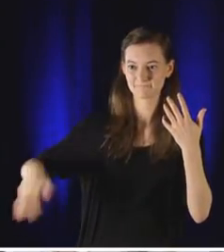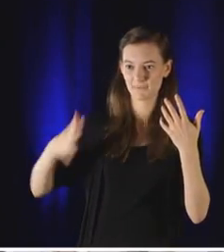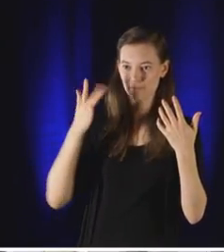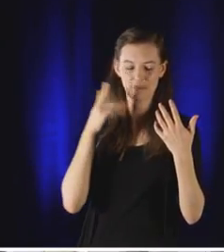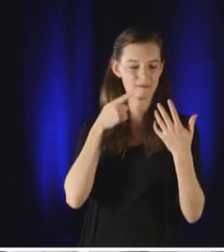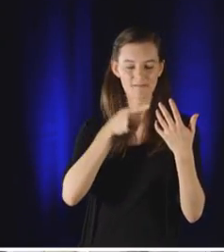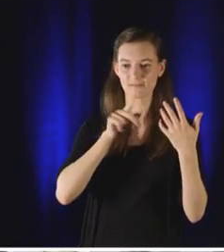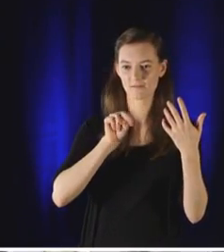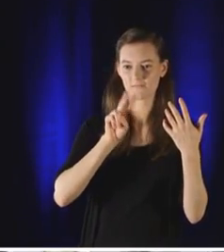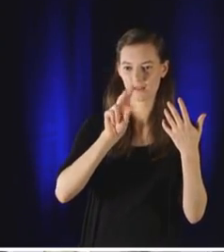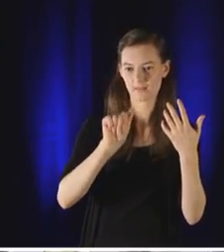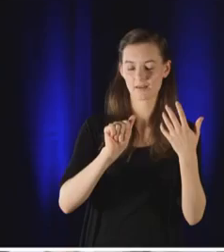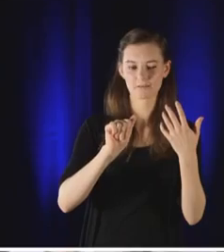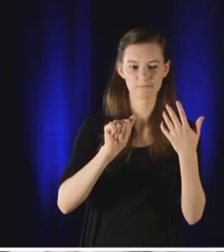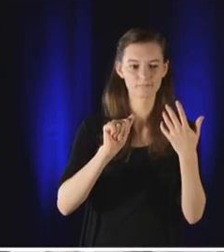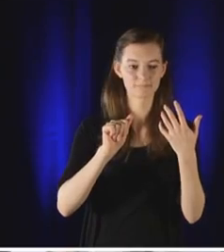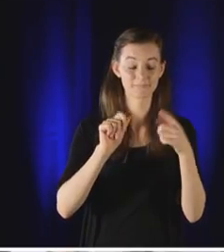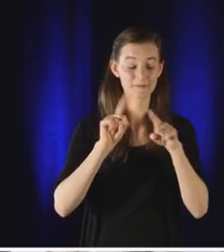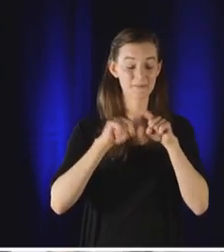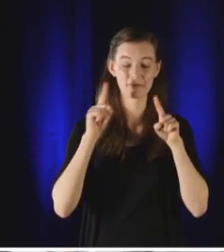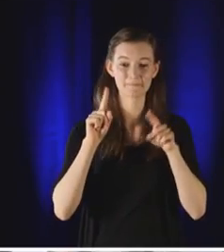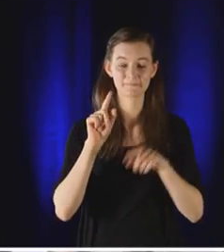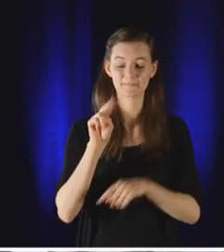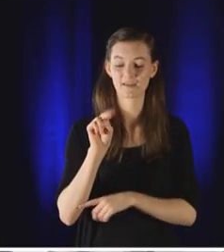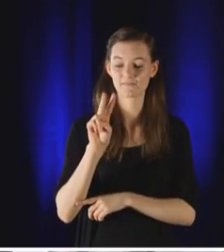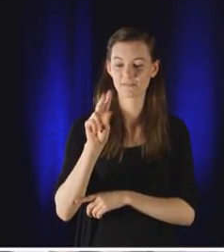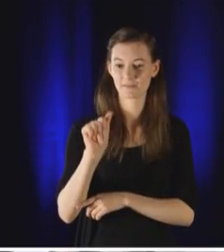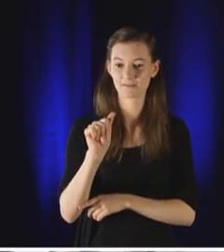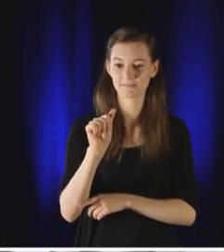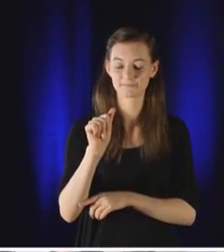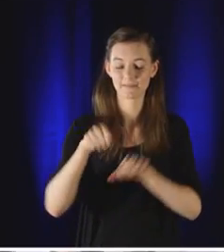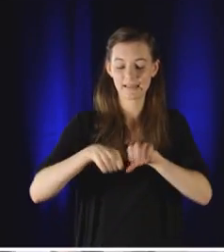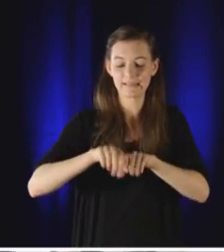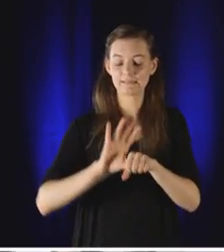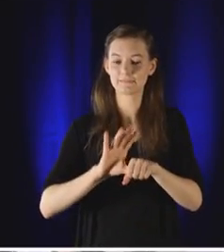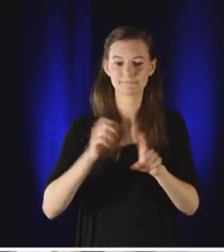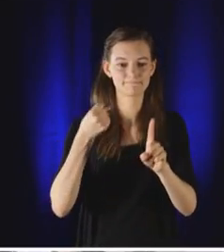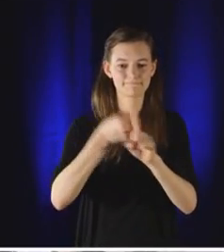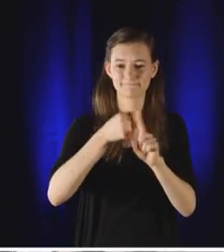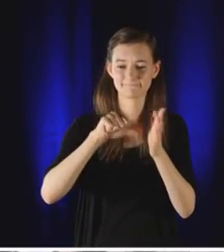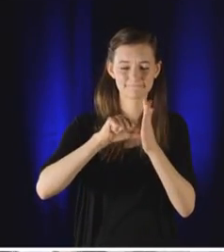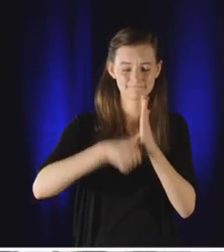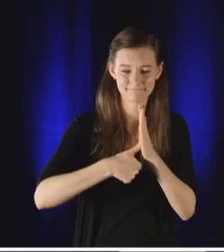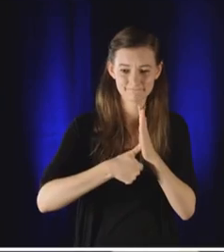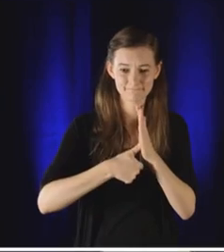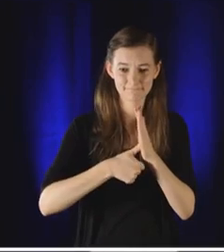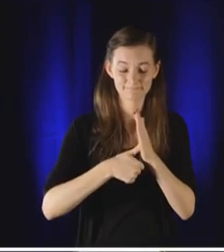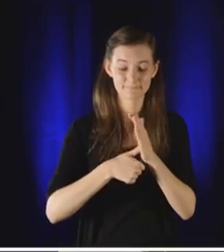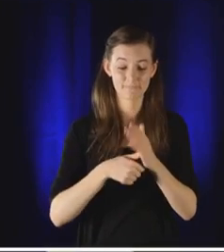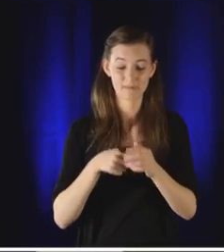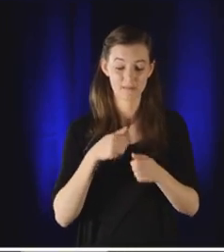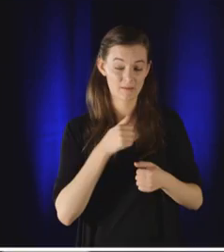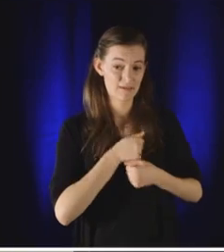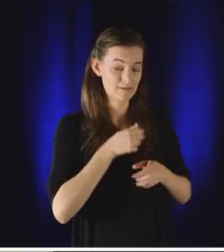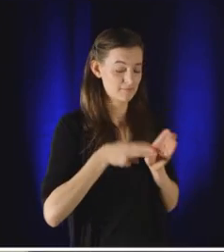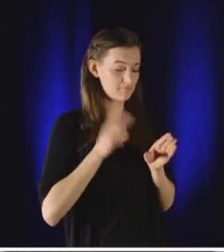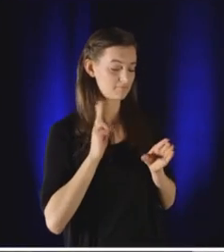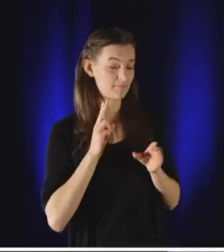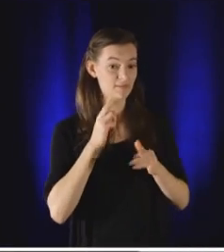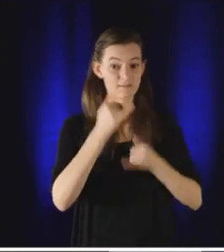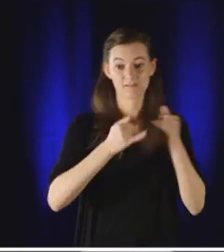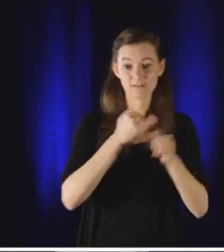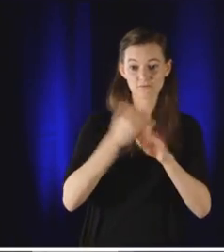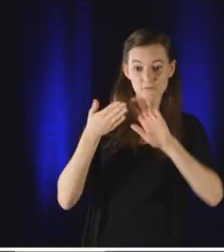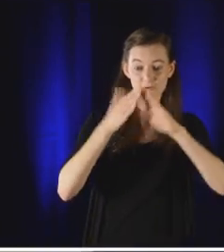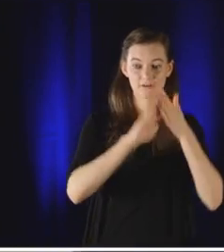But then, nonviolent action illiteracy strikes, and it strikes hard. The defective military and the